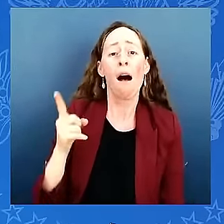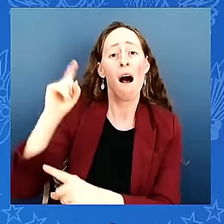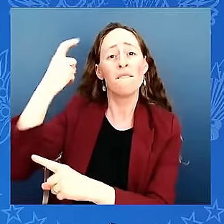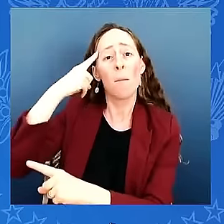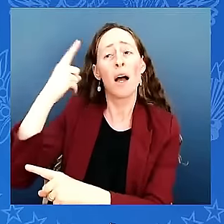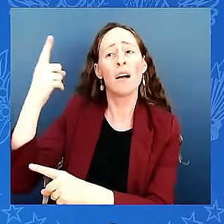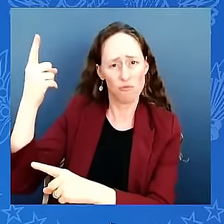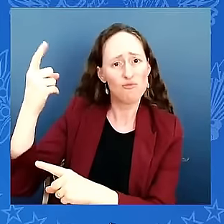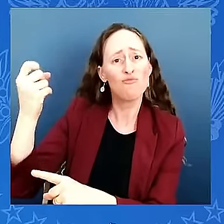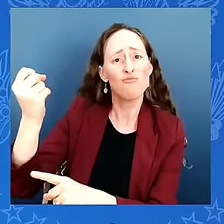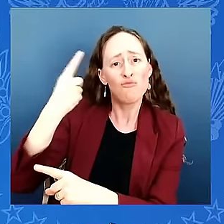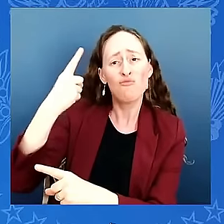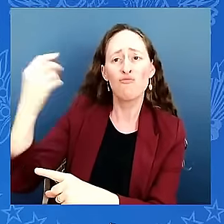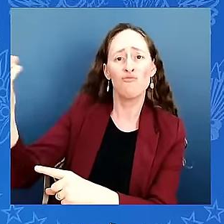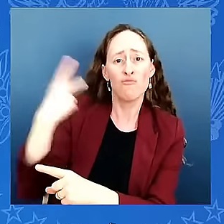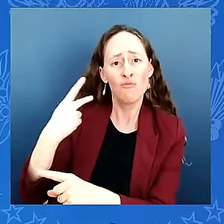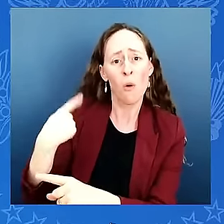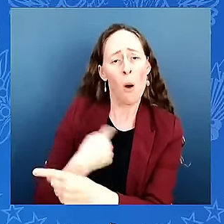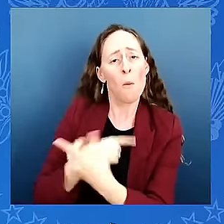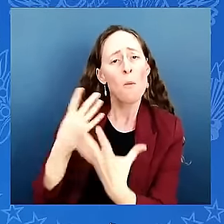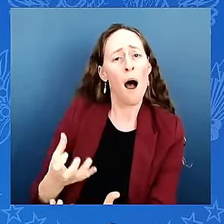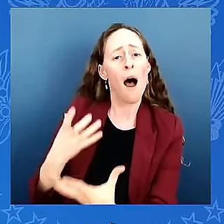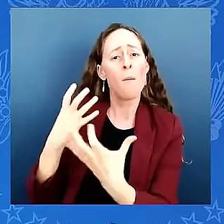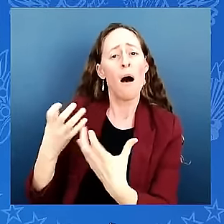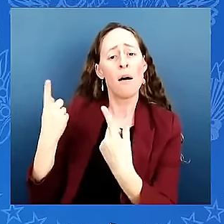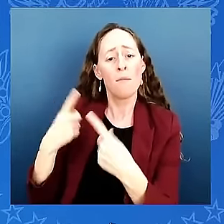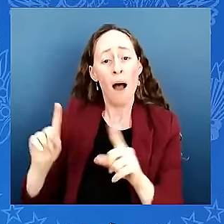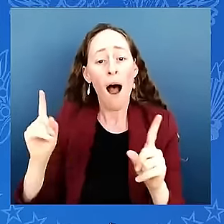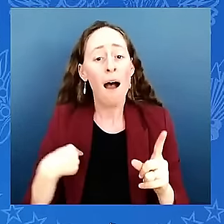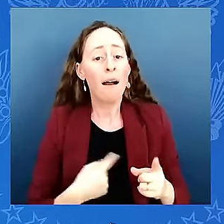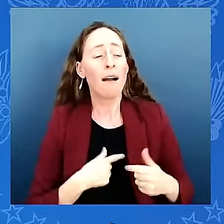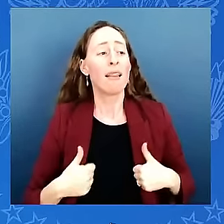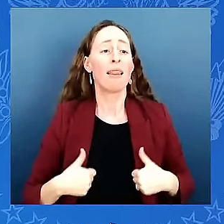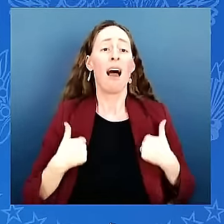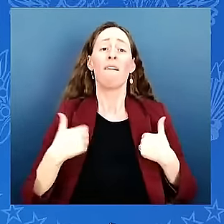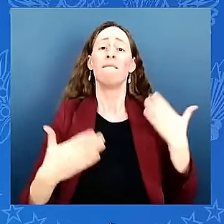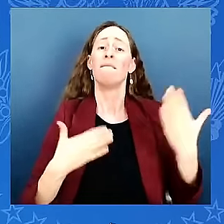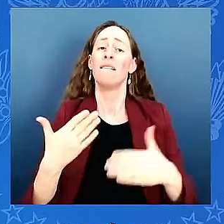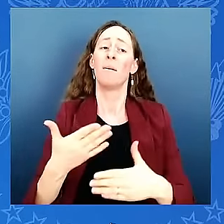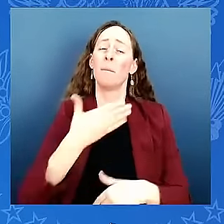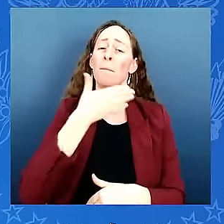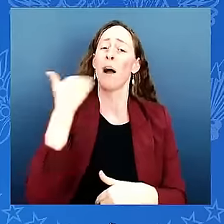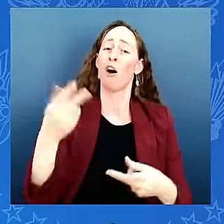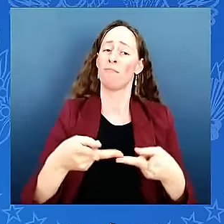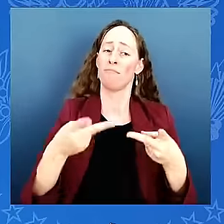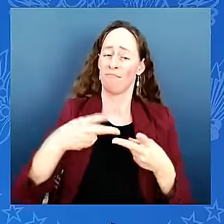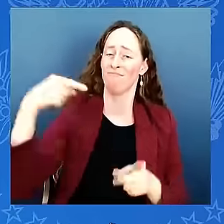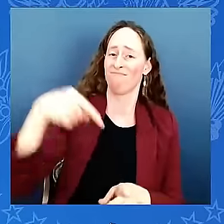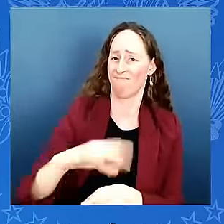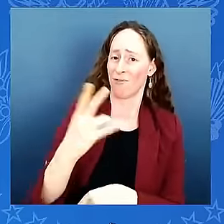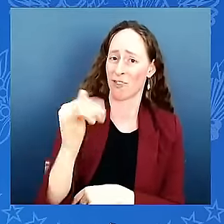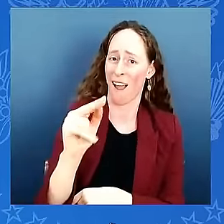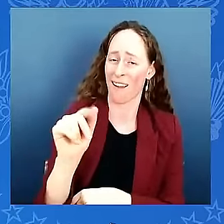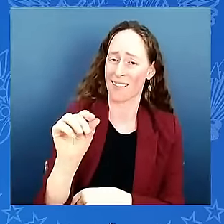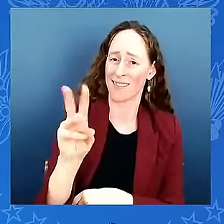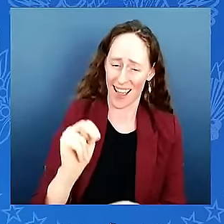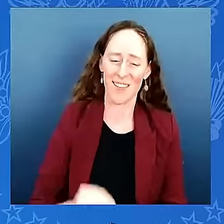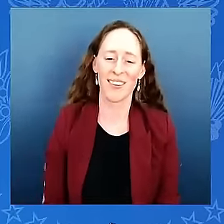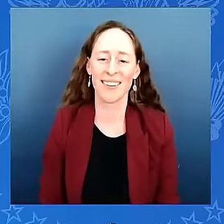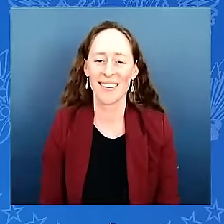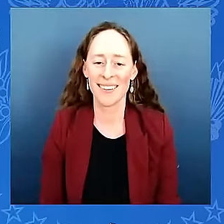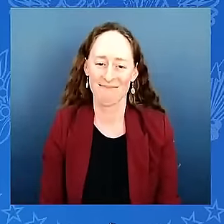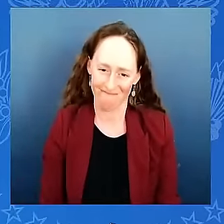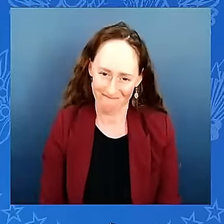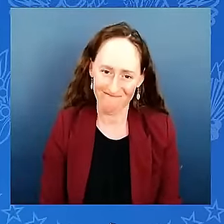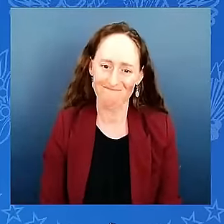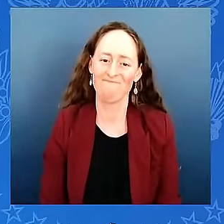families right here in chinatown thank you all over the country we're doing this and by the way there's a photograph of you